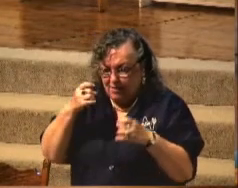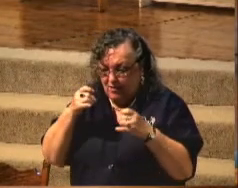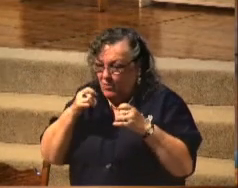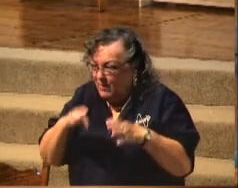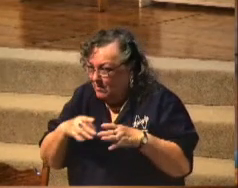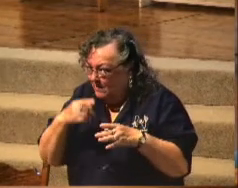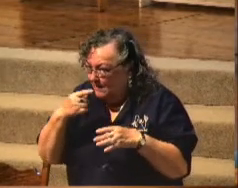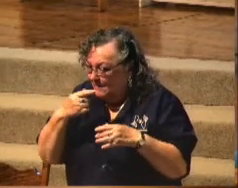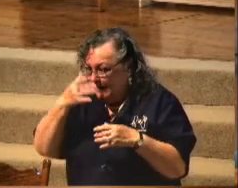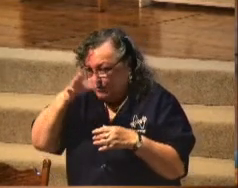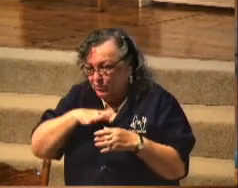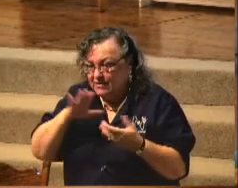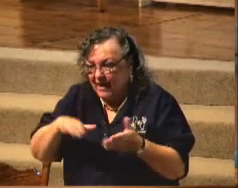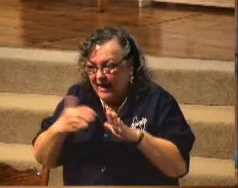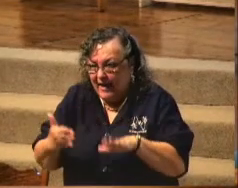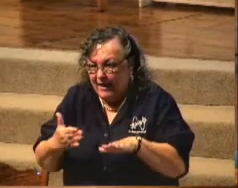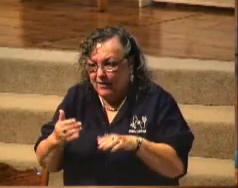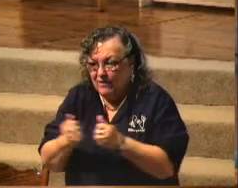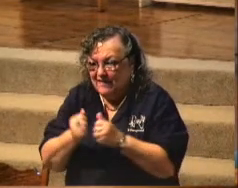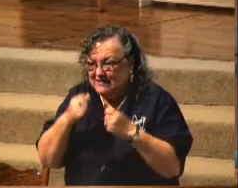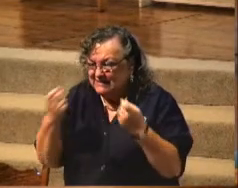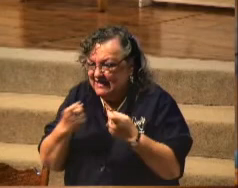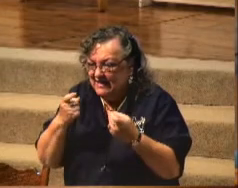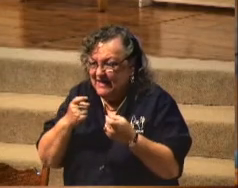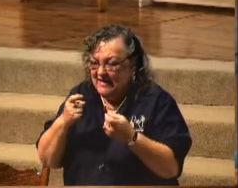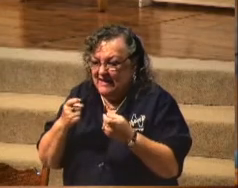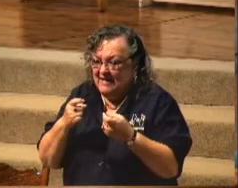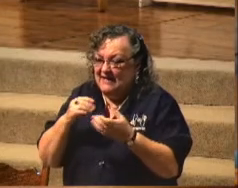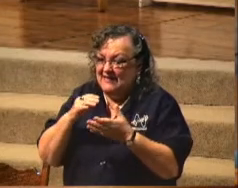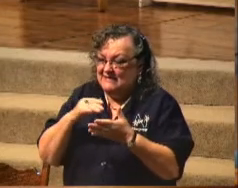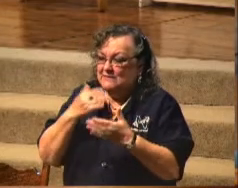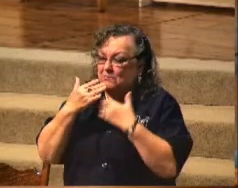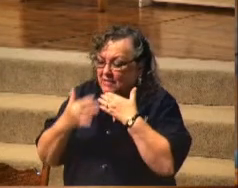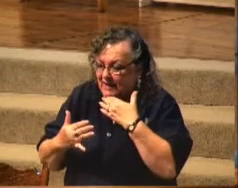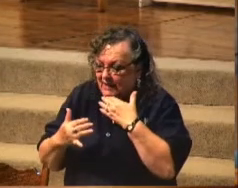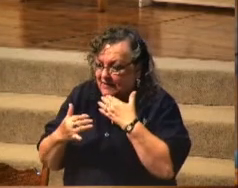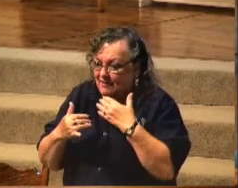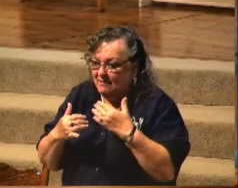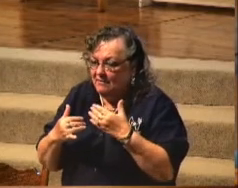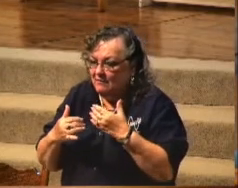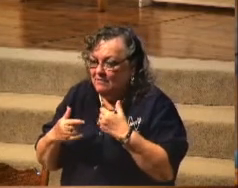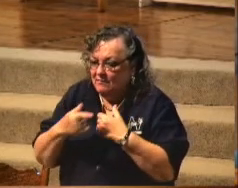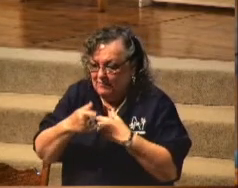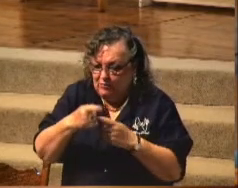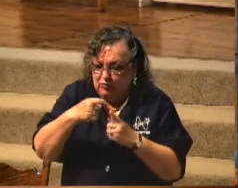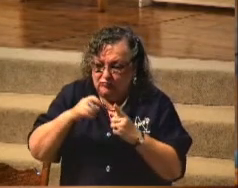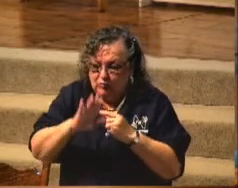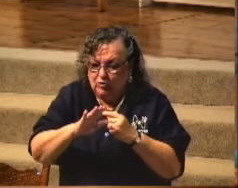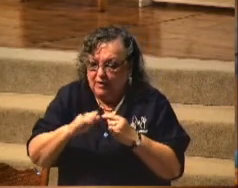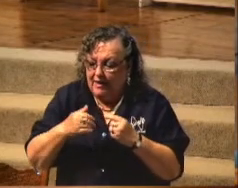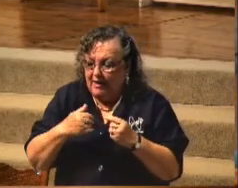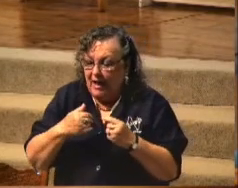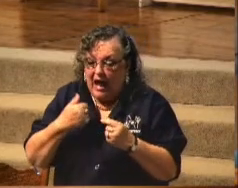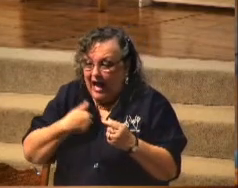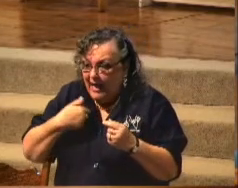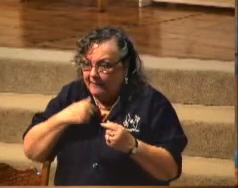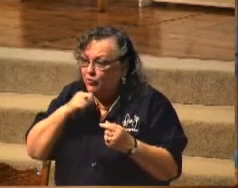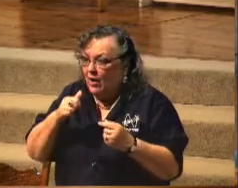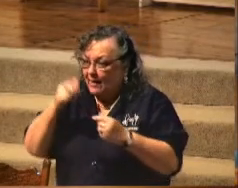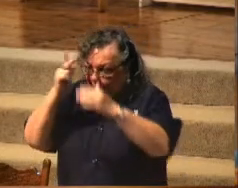iniquity, but his blood will I require at thy hand. I am not a prophet. I'm not a prophet.